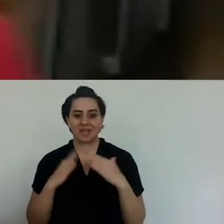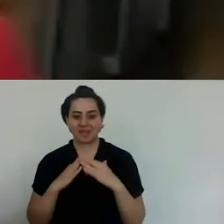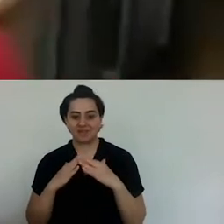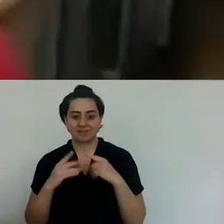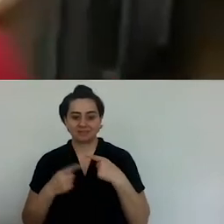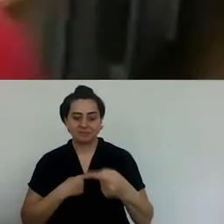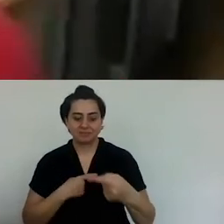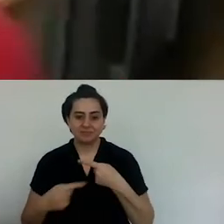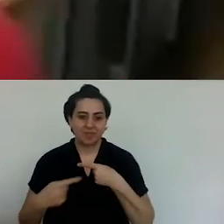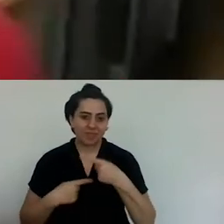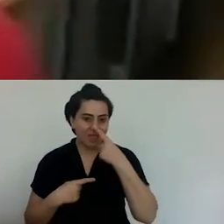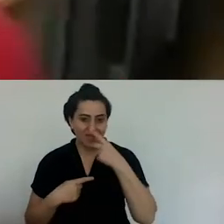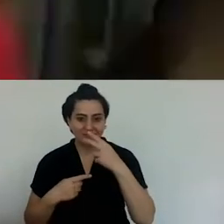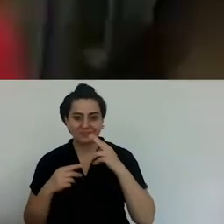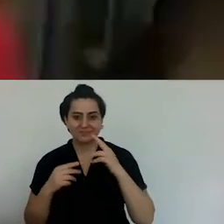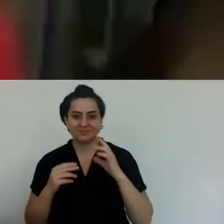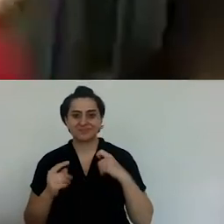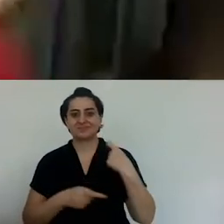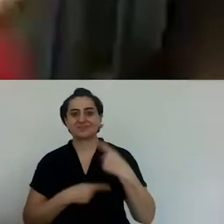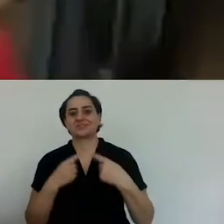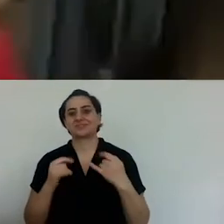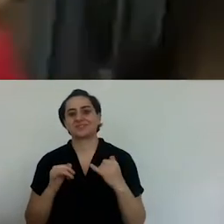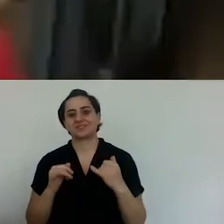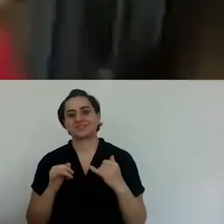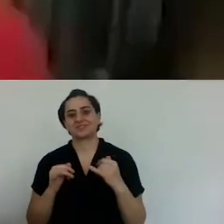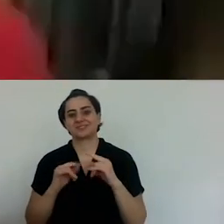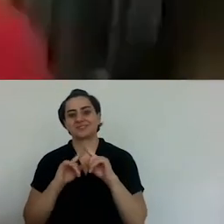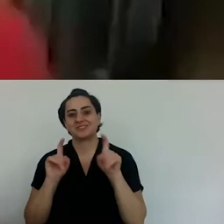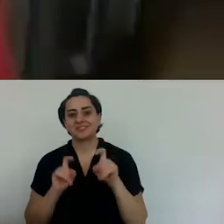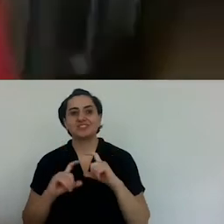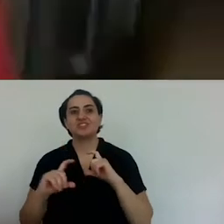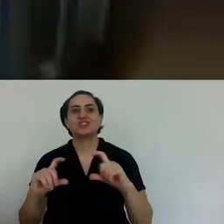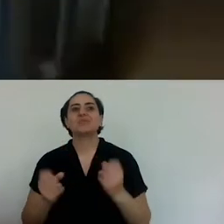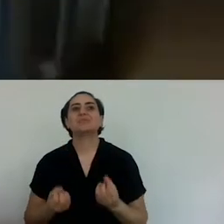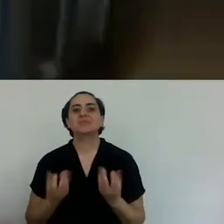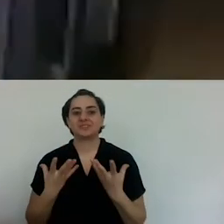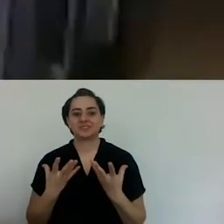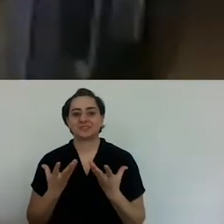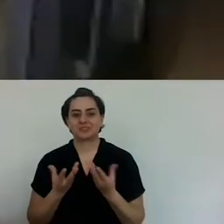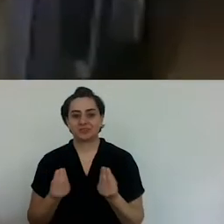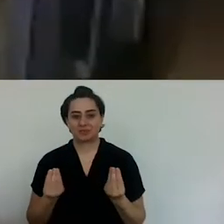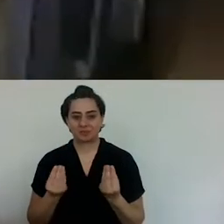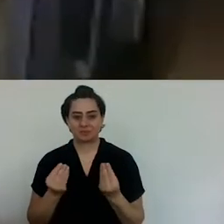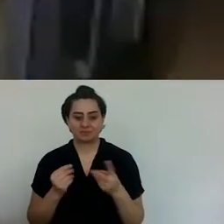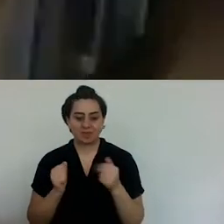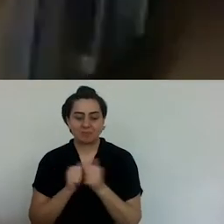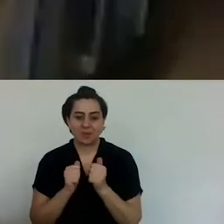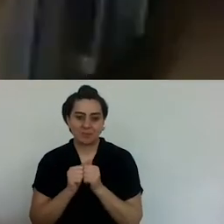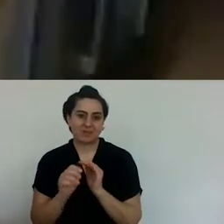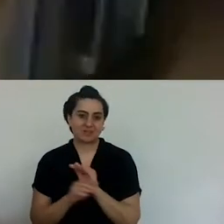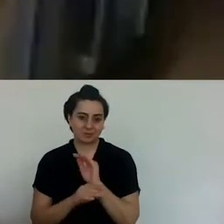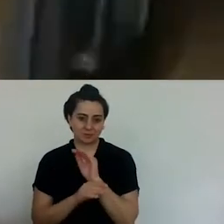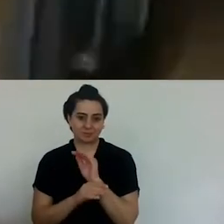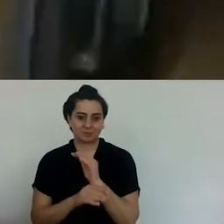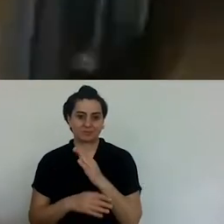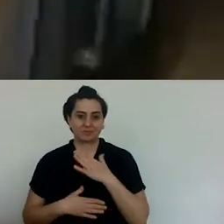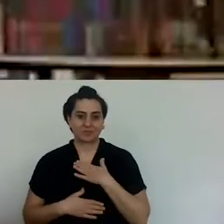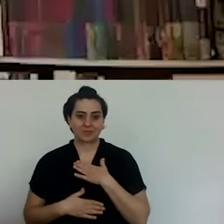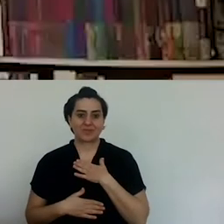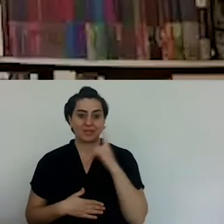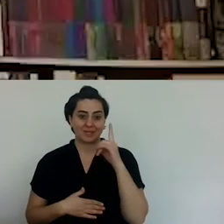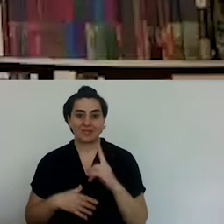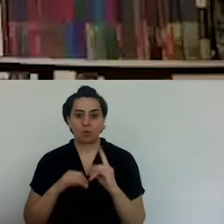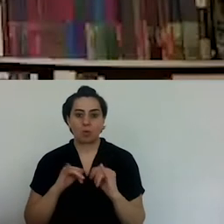So I'm not sure which was the case. Was it our home was smell,